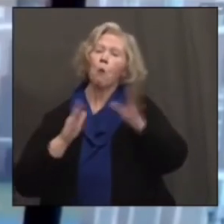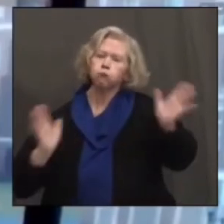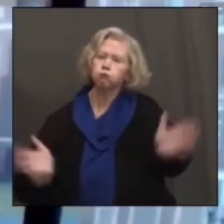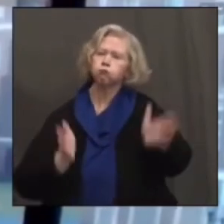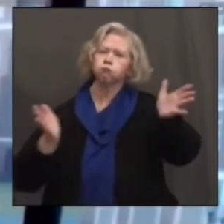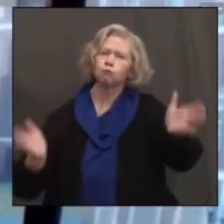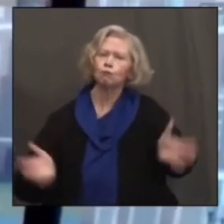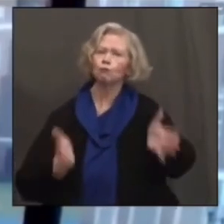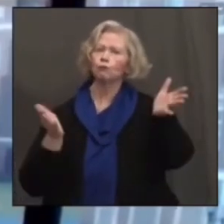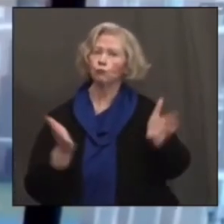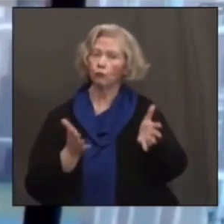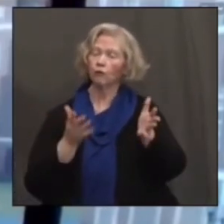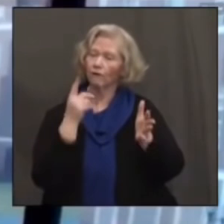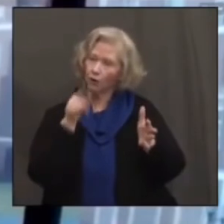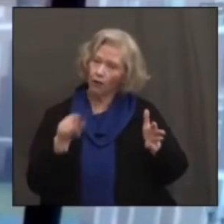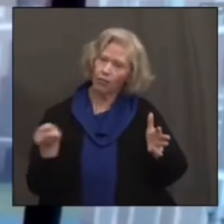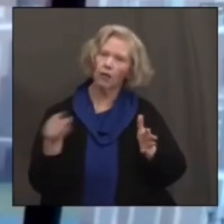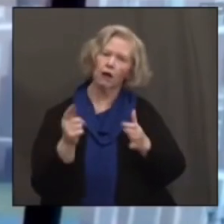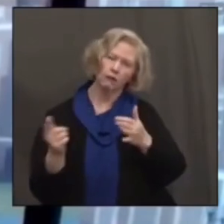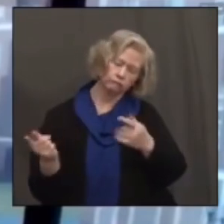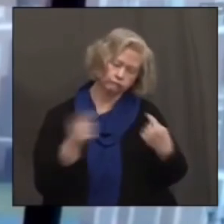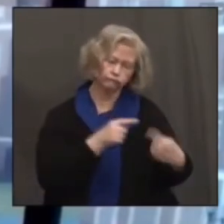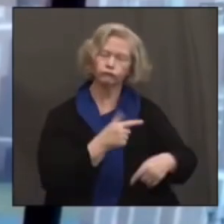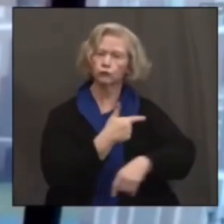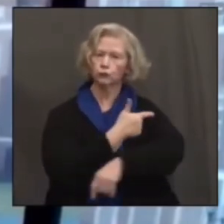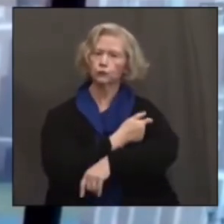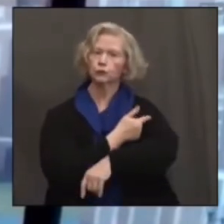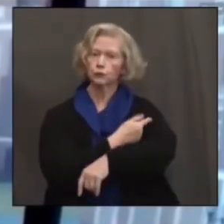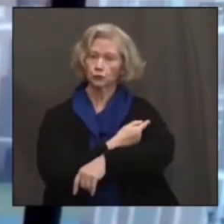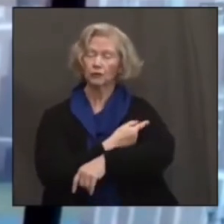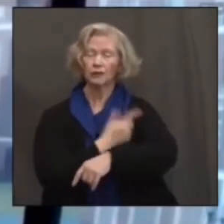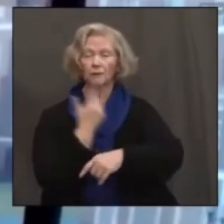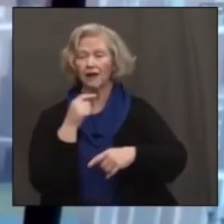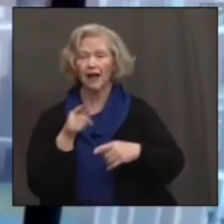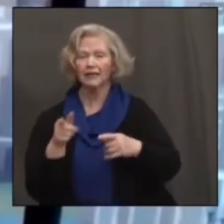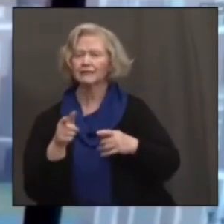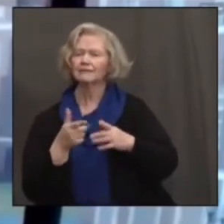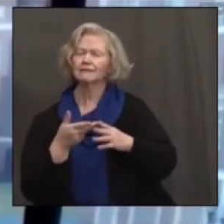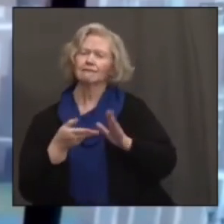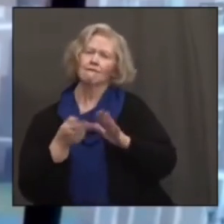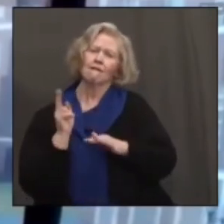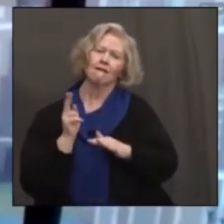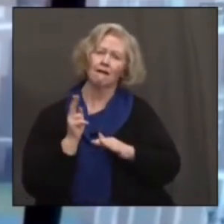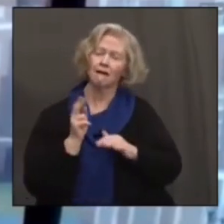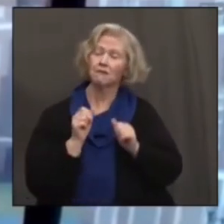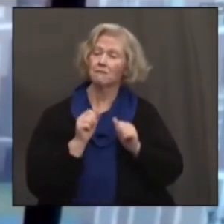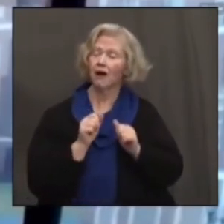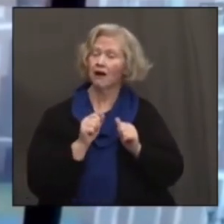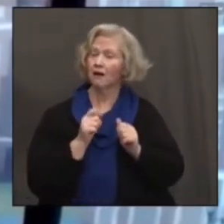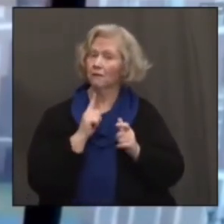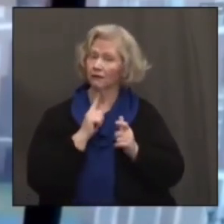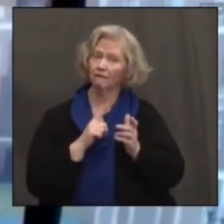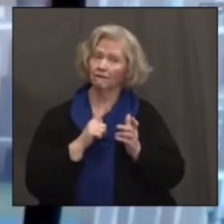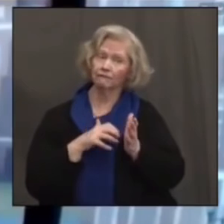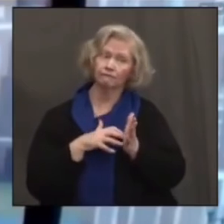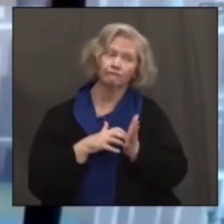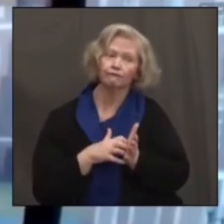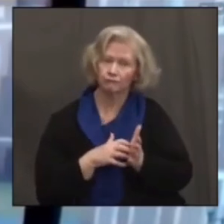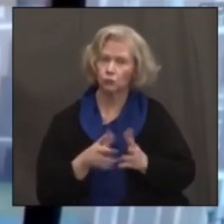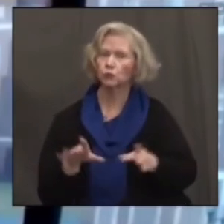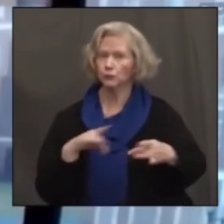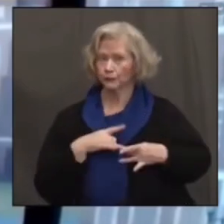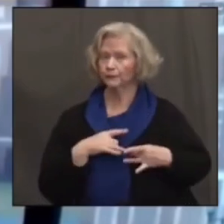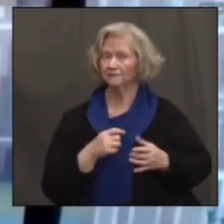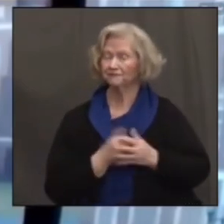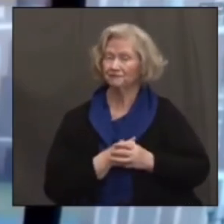vaccination in our underserved communities. Those communities with highest vulnerability, social vulnerability. So with that,